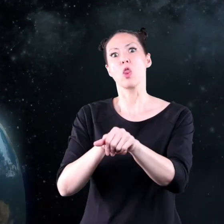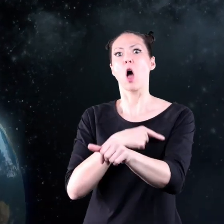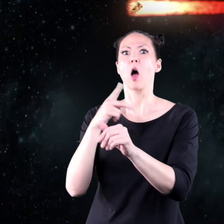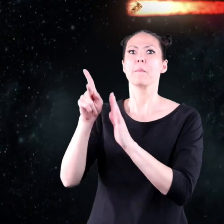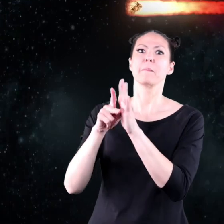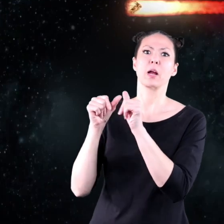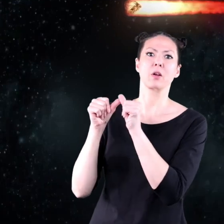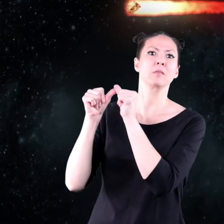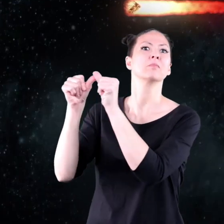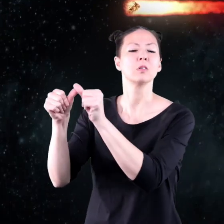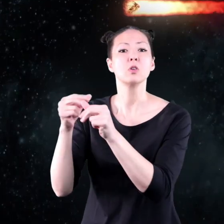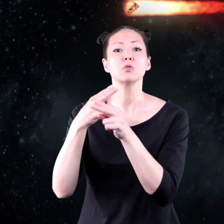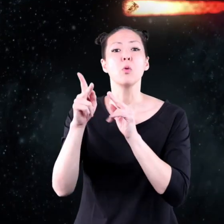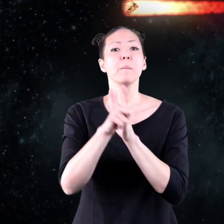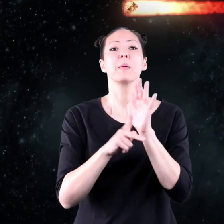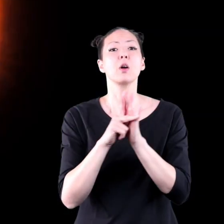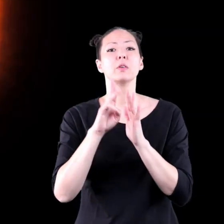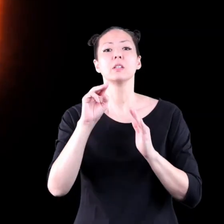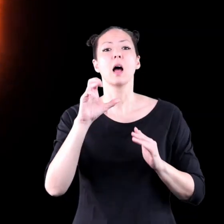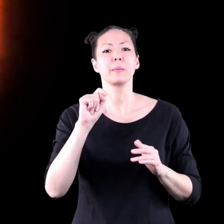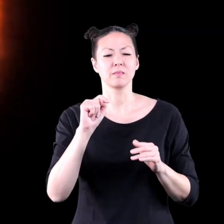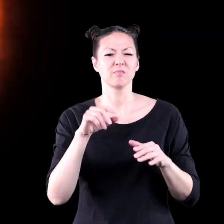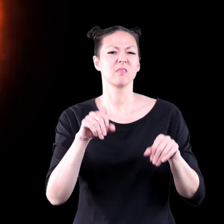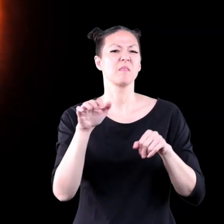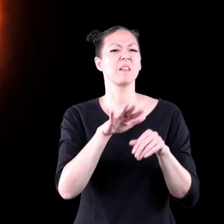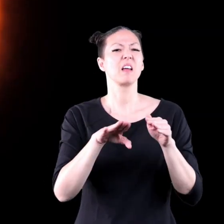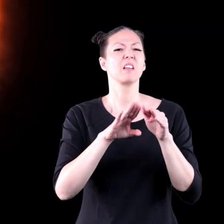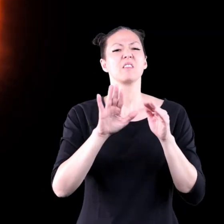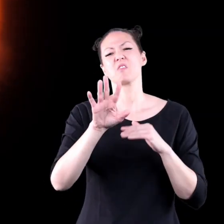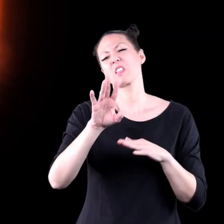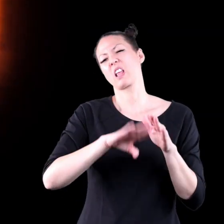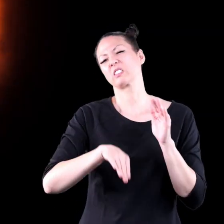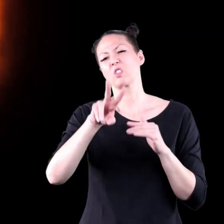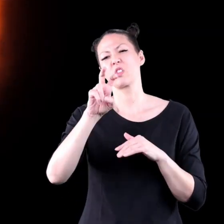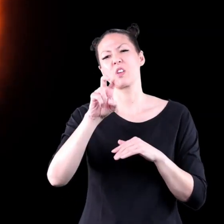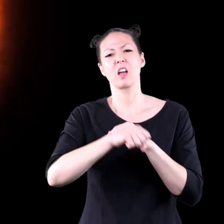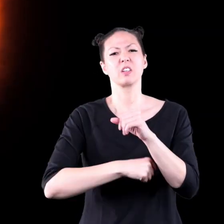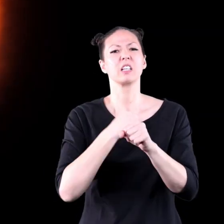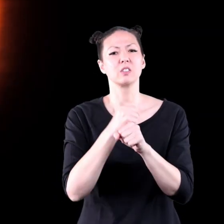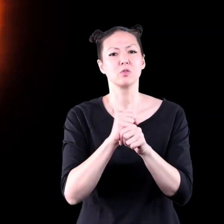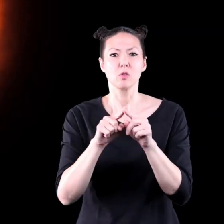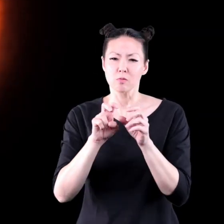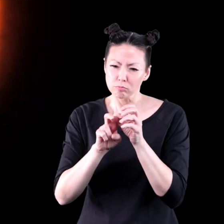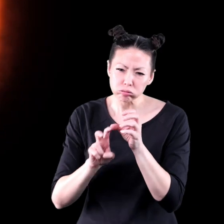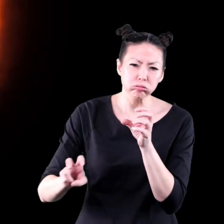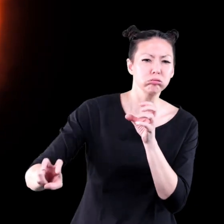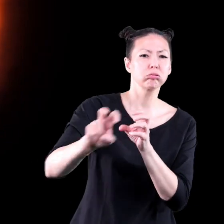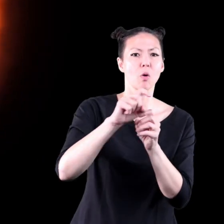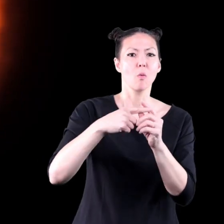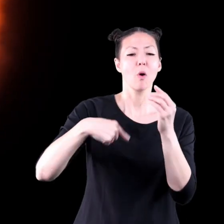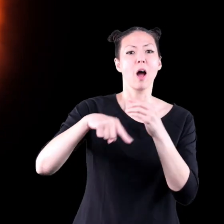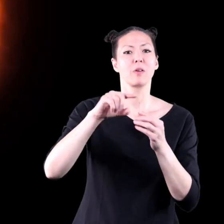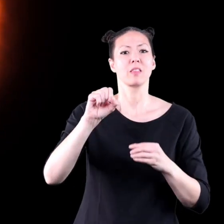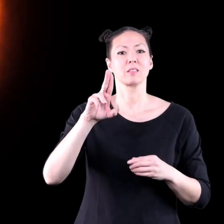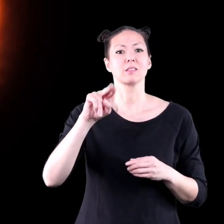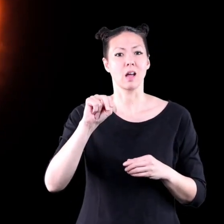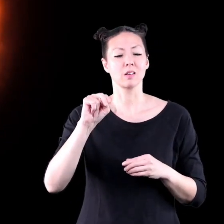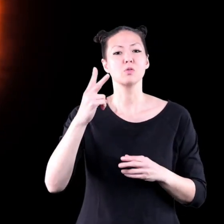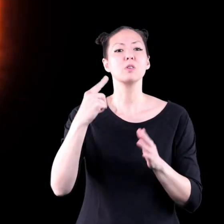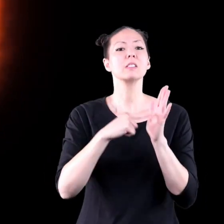and long period. Short period comets take less than 200 years to travel around the sun.